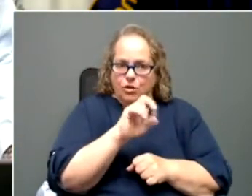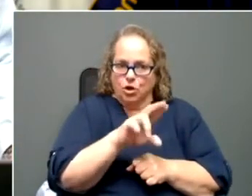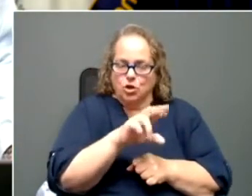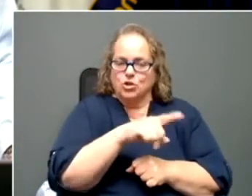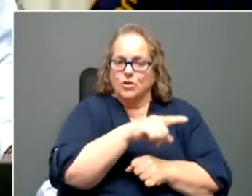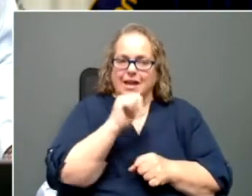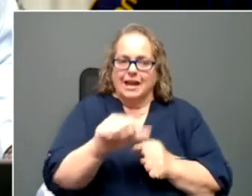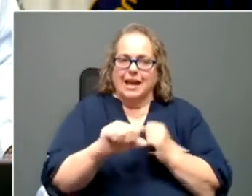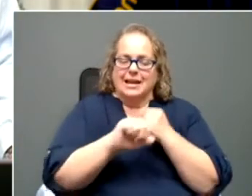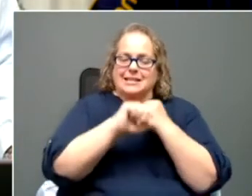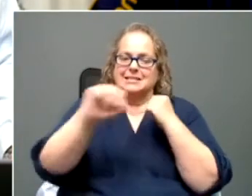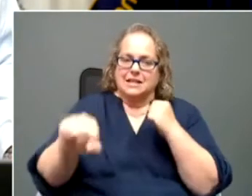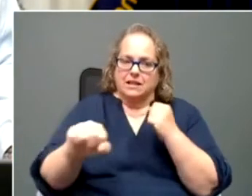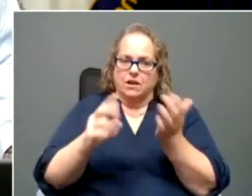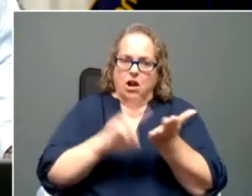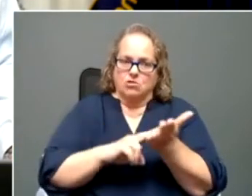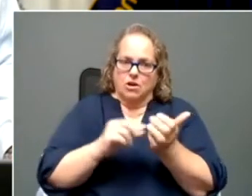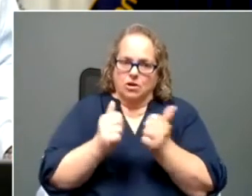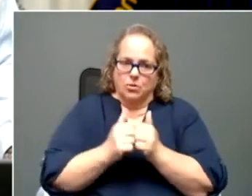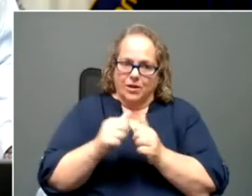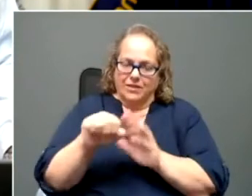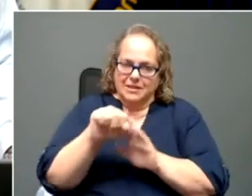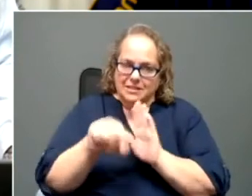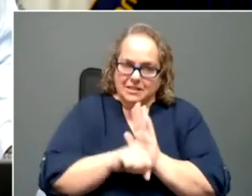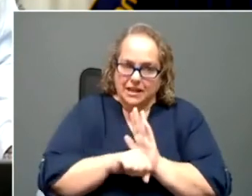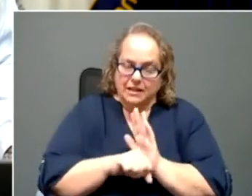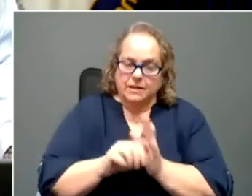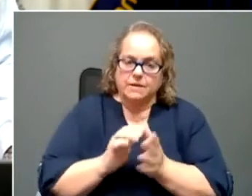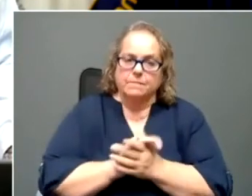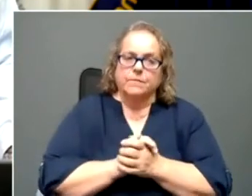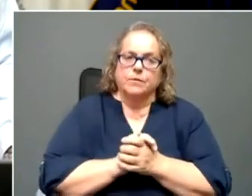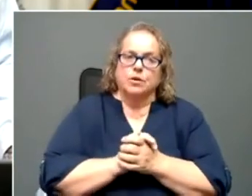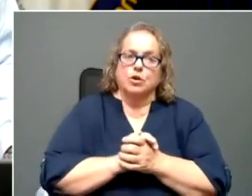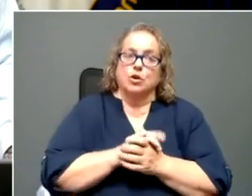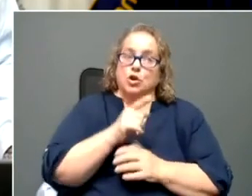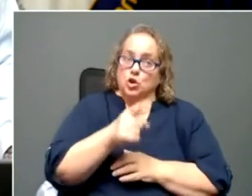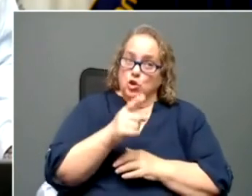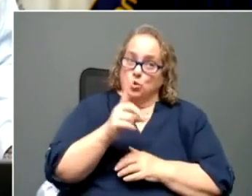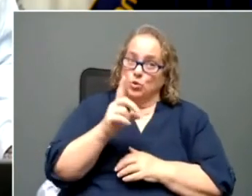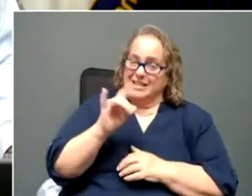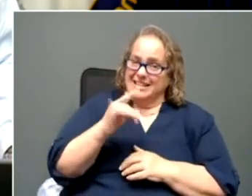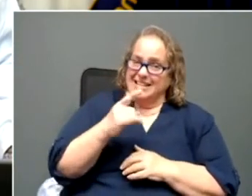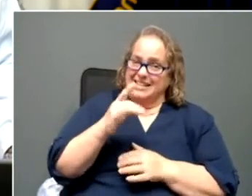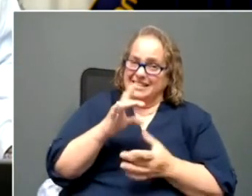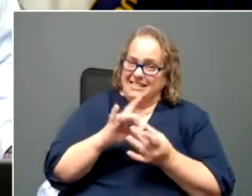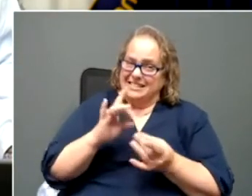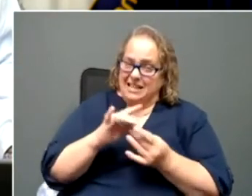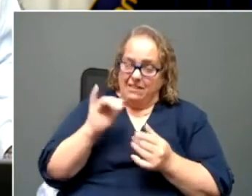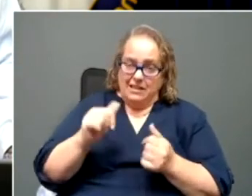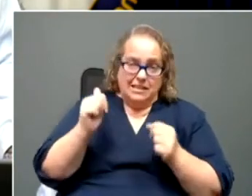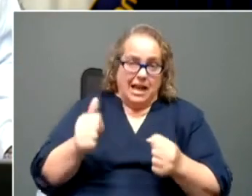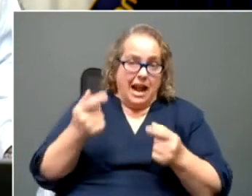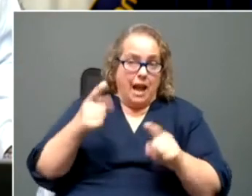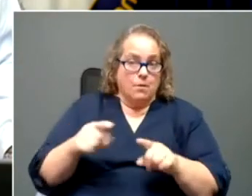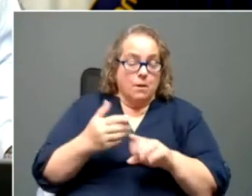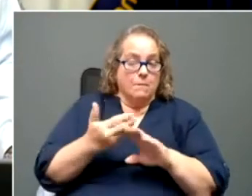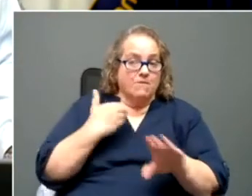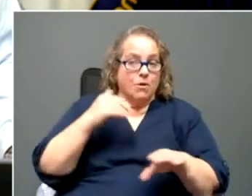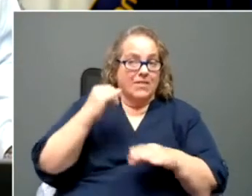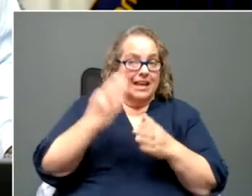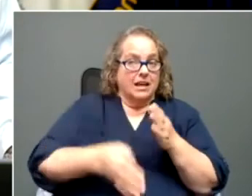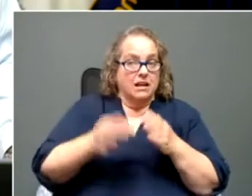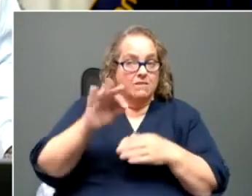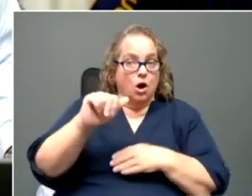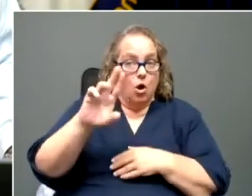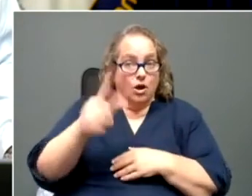contract with the state. Um, you indicated that this could happen by the end of August. So since we're looking